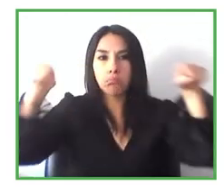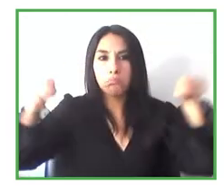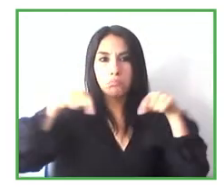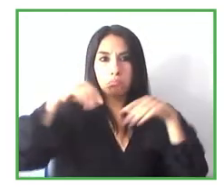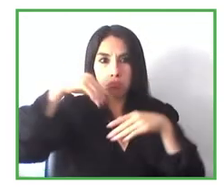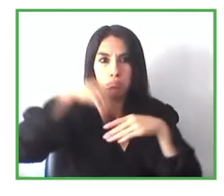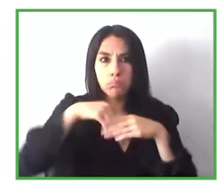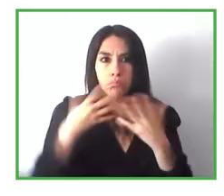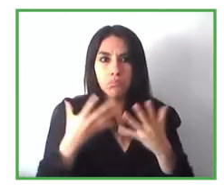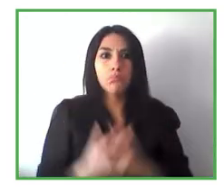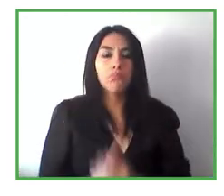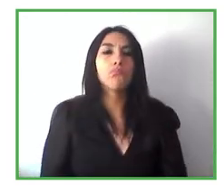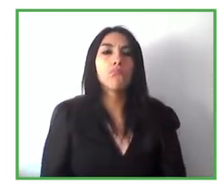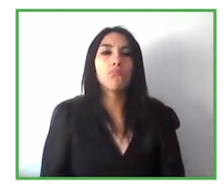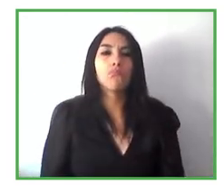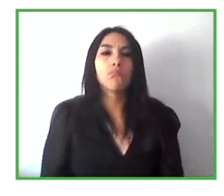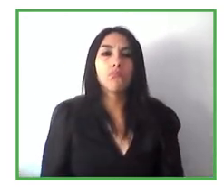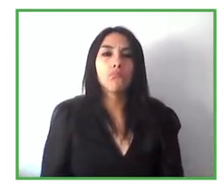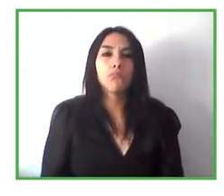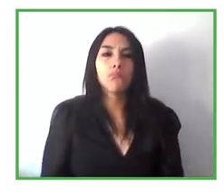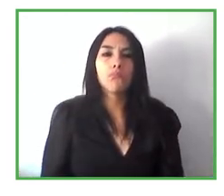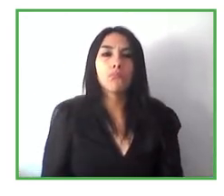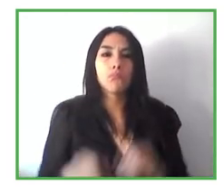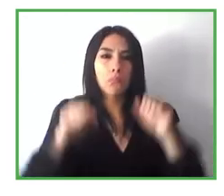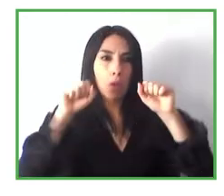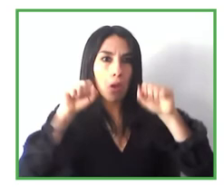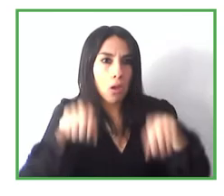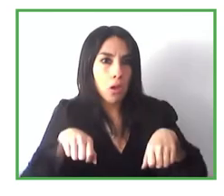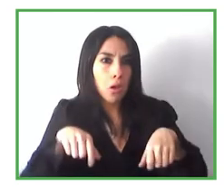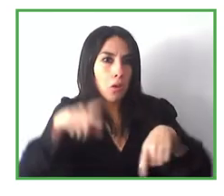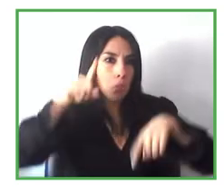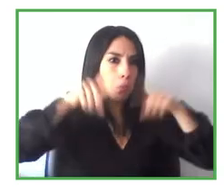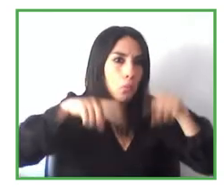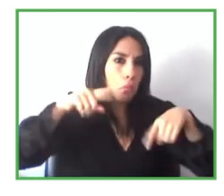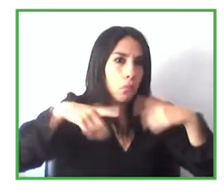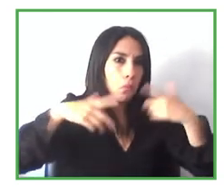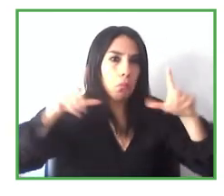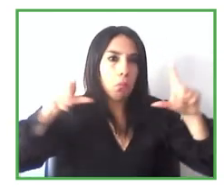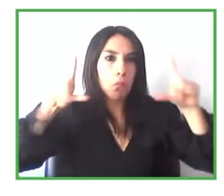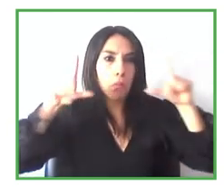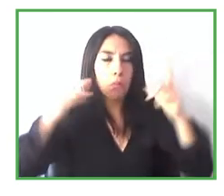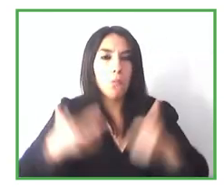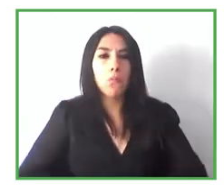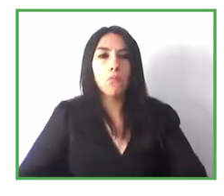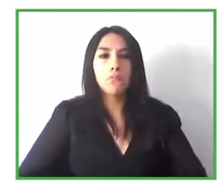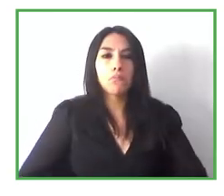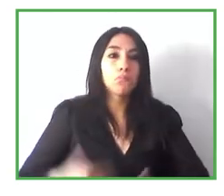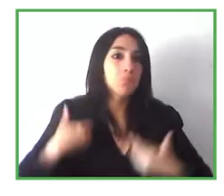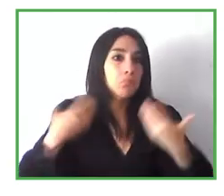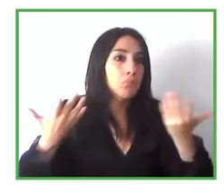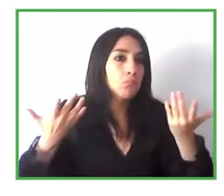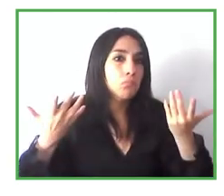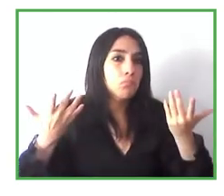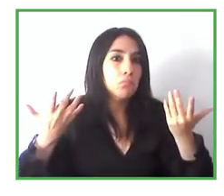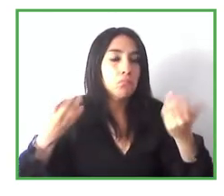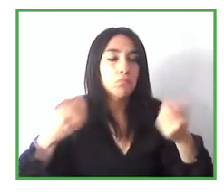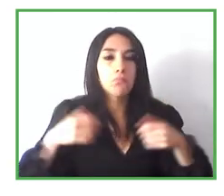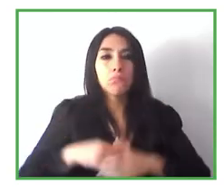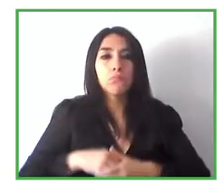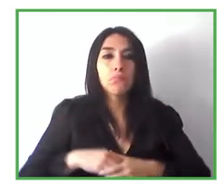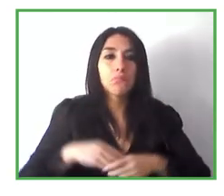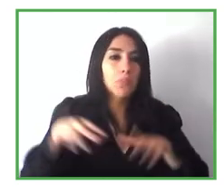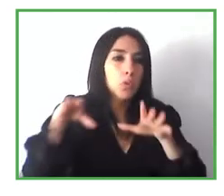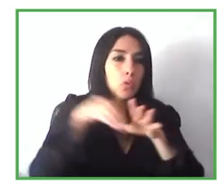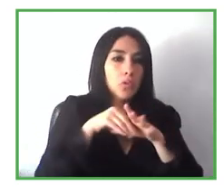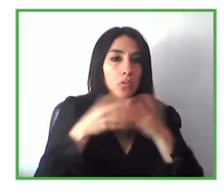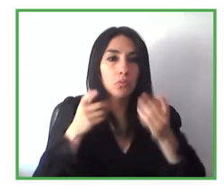that you think that could have a special impact for the inclusion of people with disabilities?